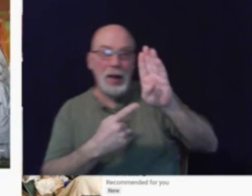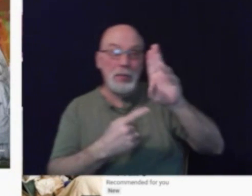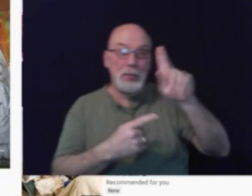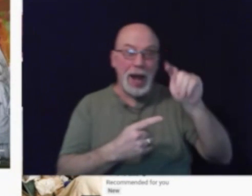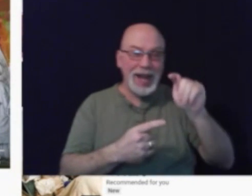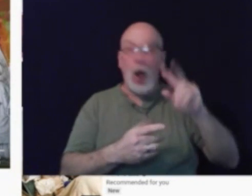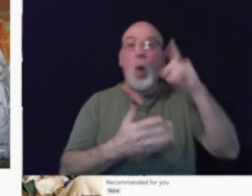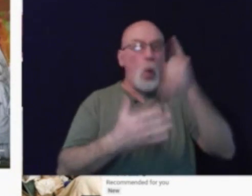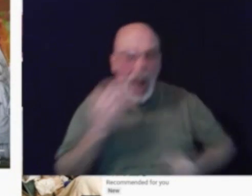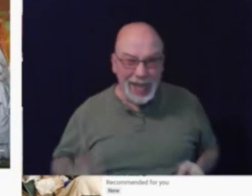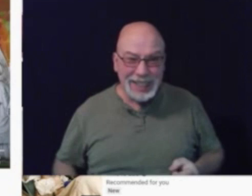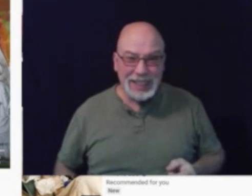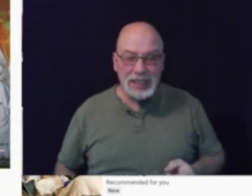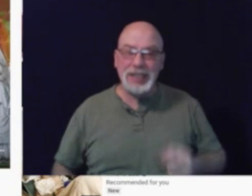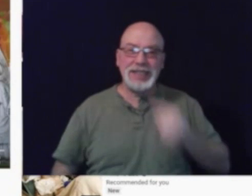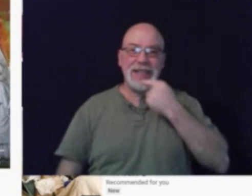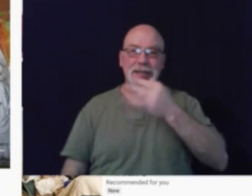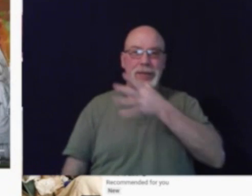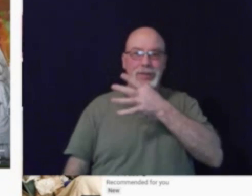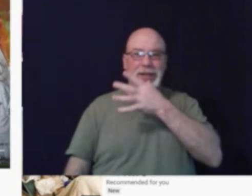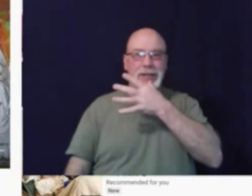What? Says Mama.